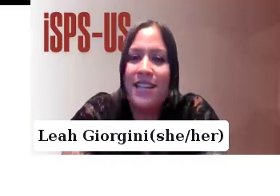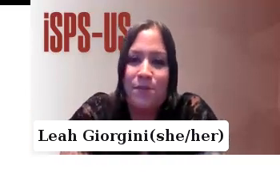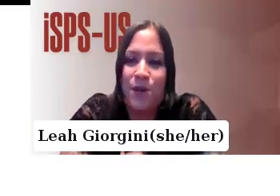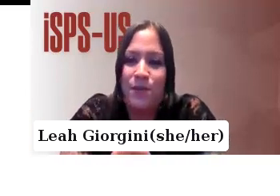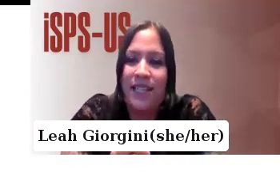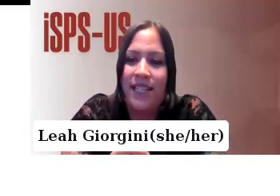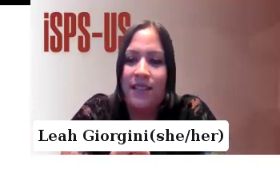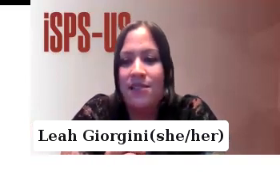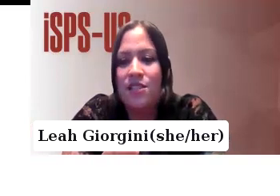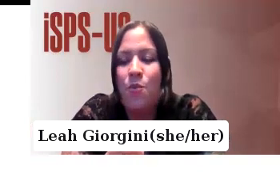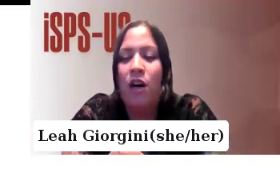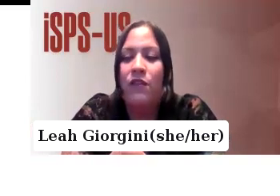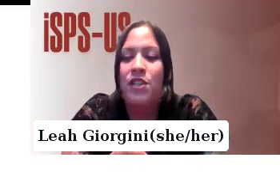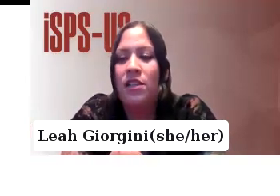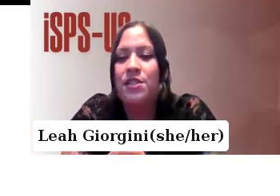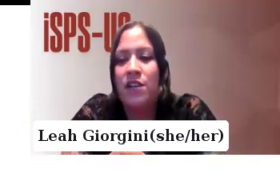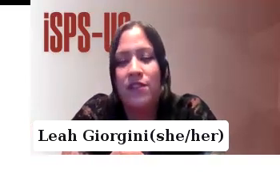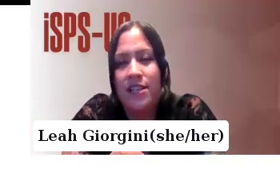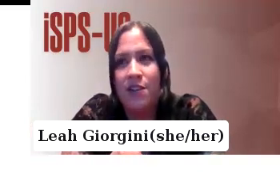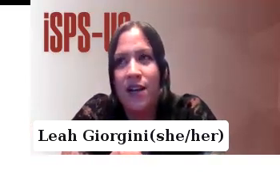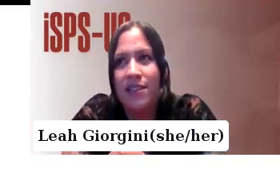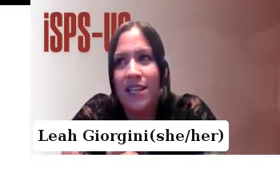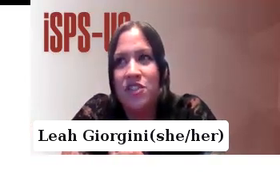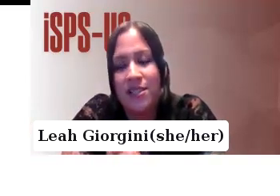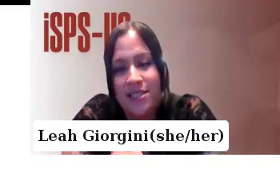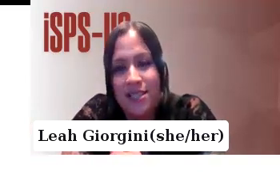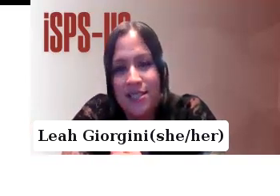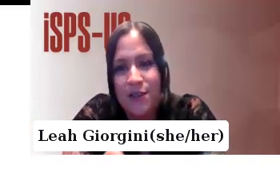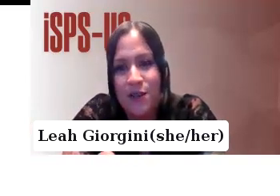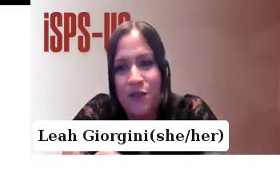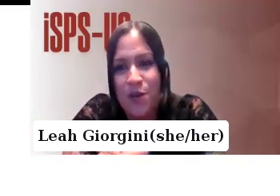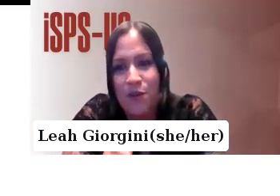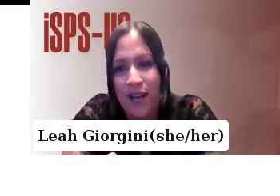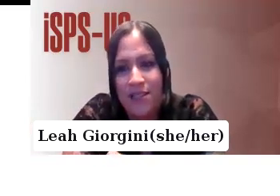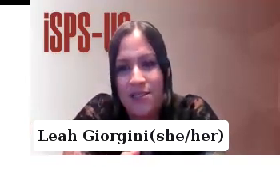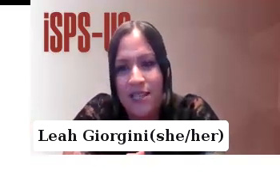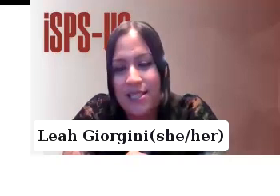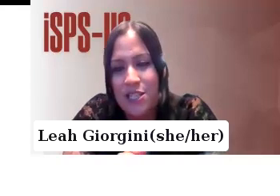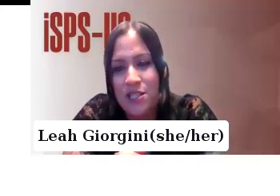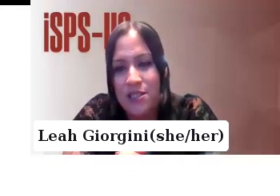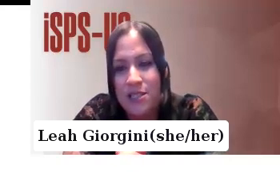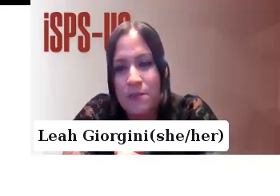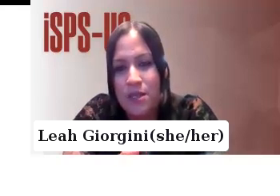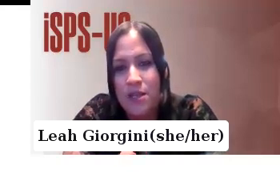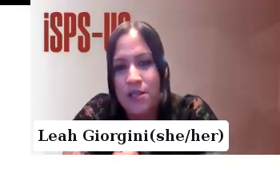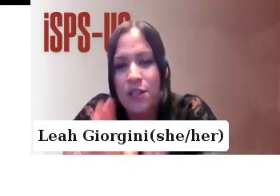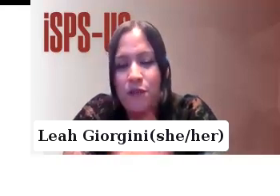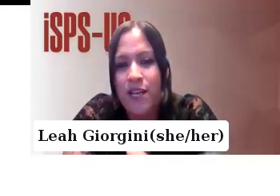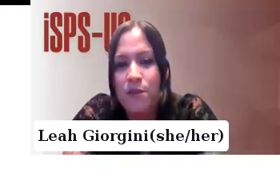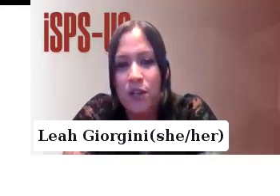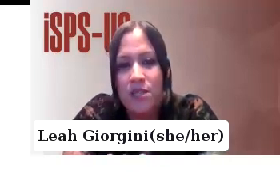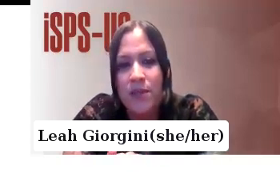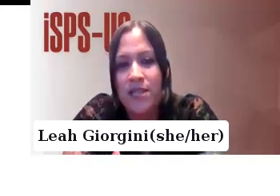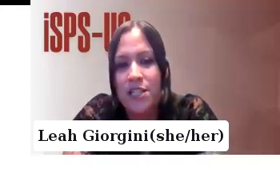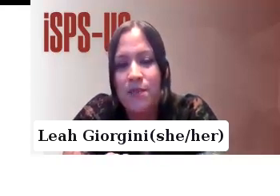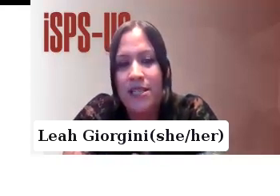be fair to say there's probably somewhat of a knowledge deficit around the intricacies of human rights legislations. So